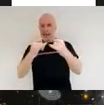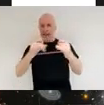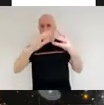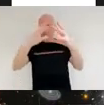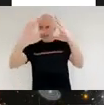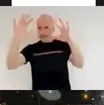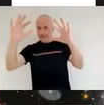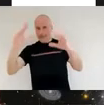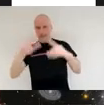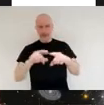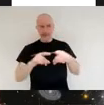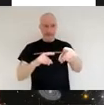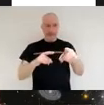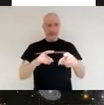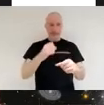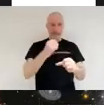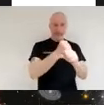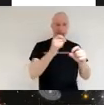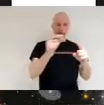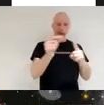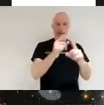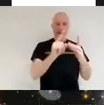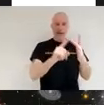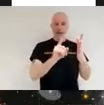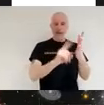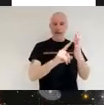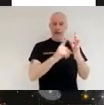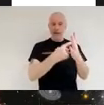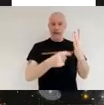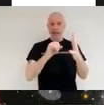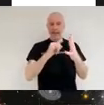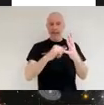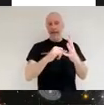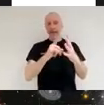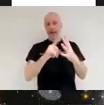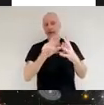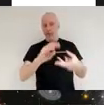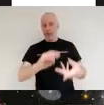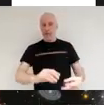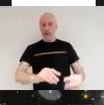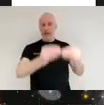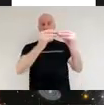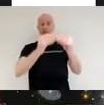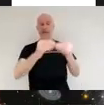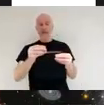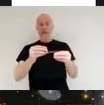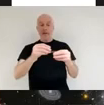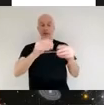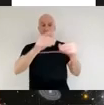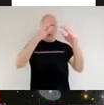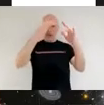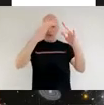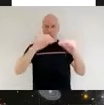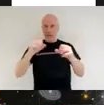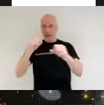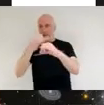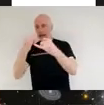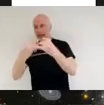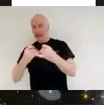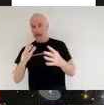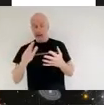of the pillars of creation now the problem with all of this dust and gas is that it's opaque to visible light